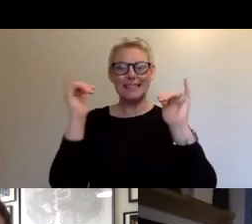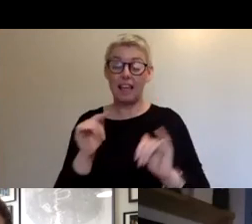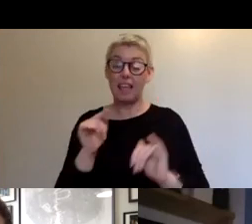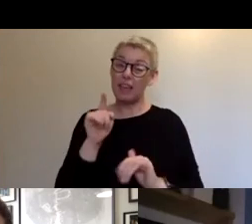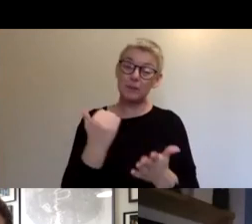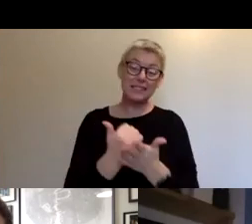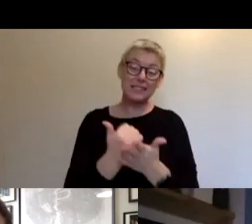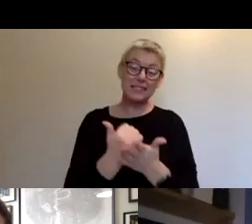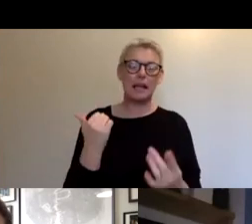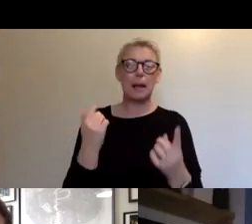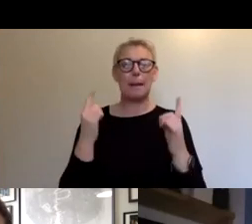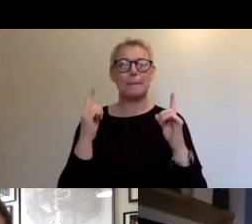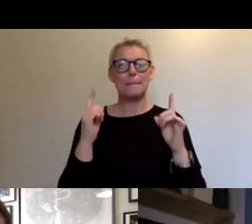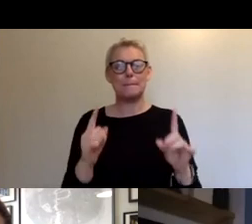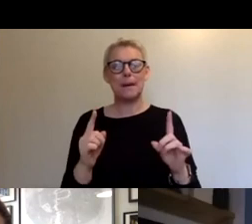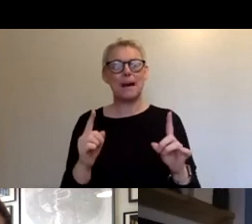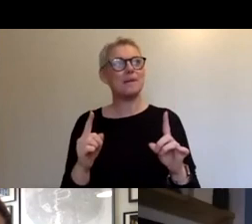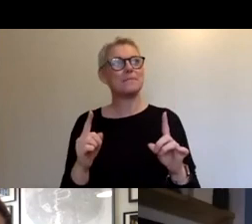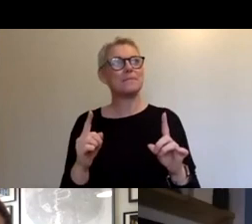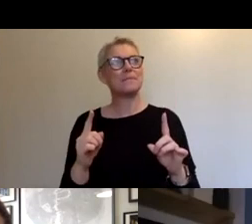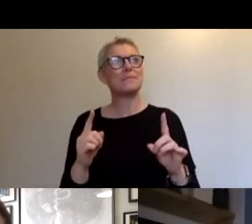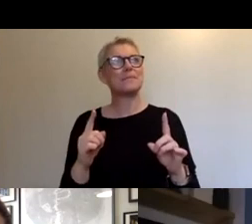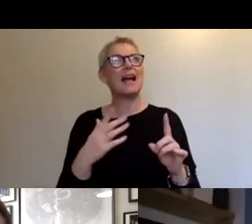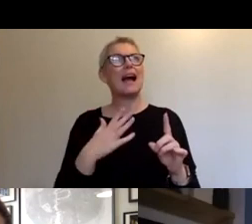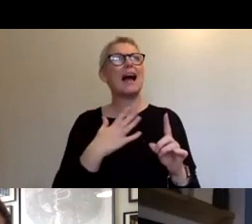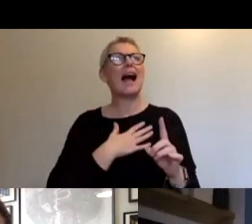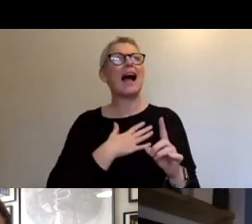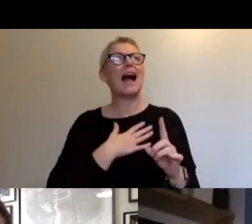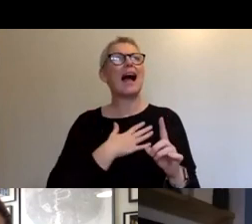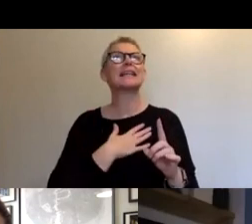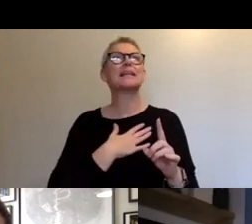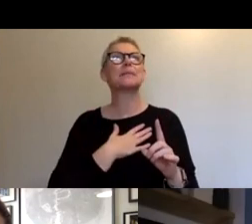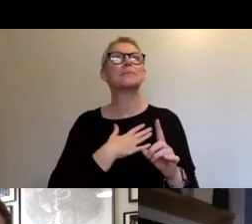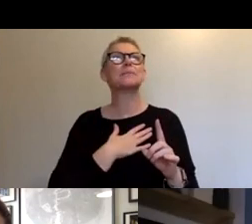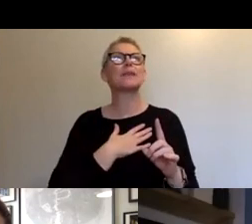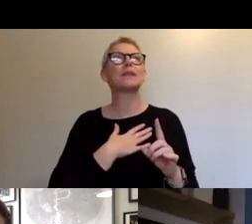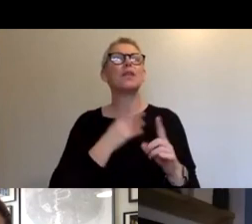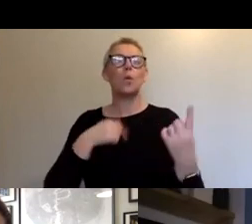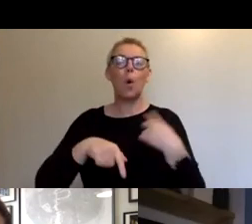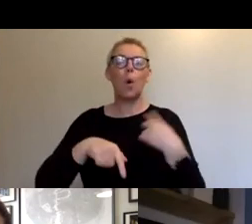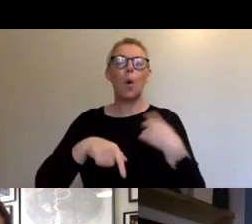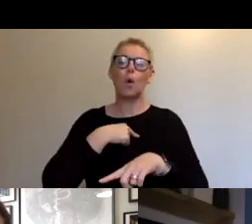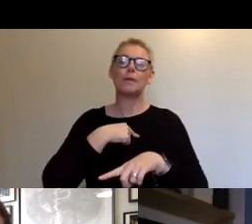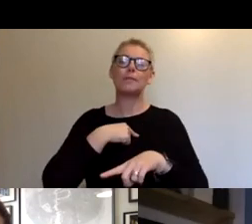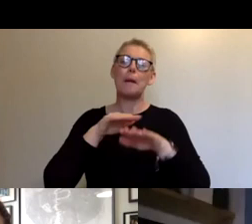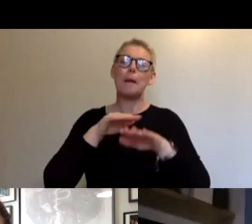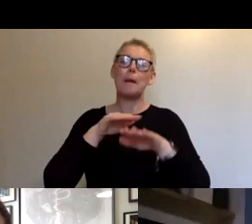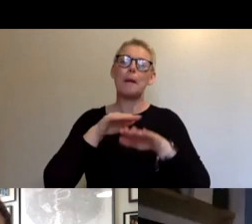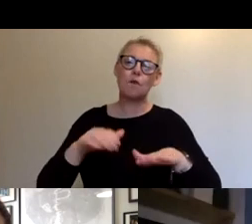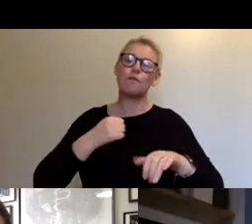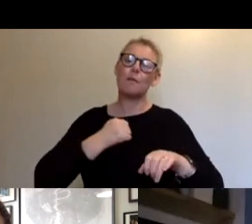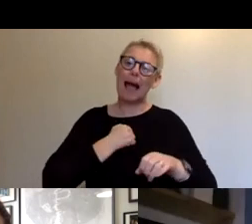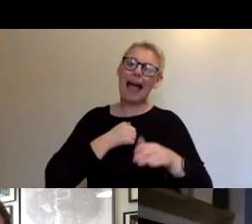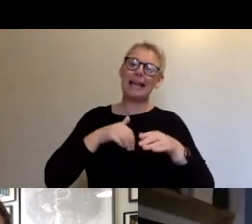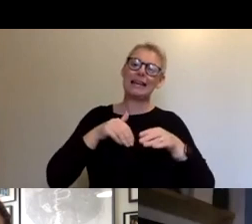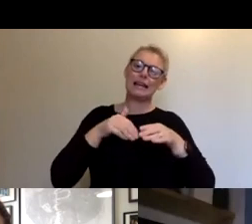lock your content in or give it away to some, but something that was a platform for, for your content, but brought us all together and enabled,